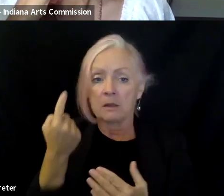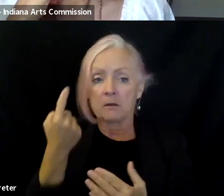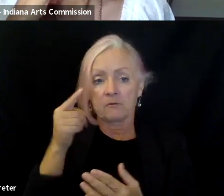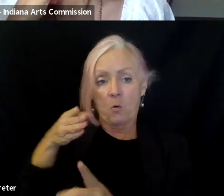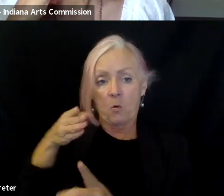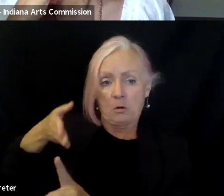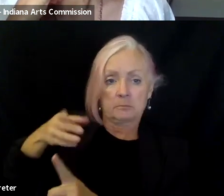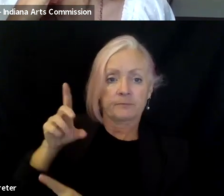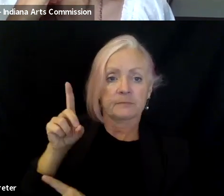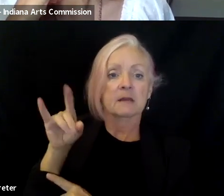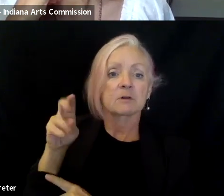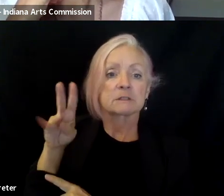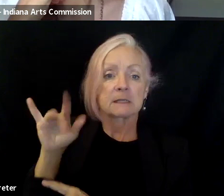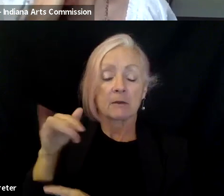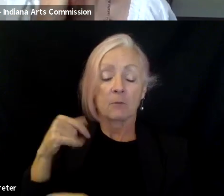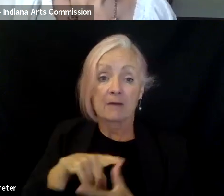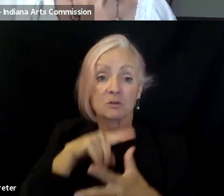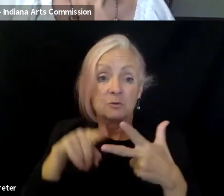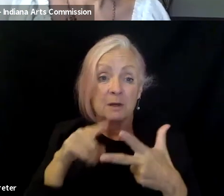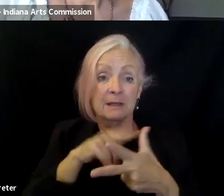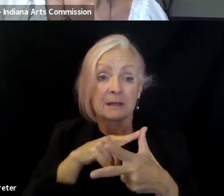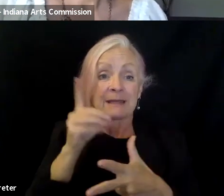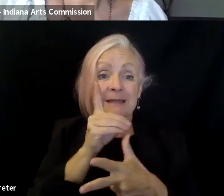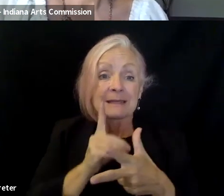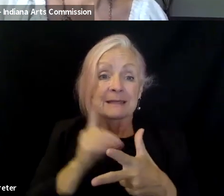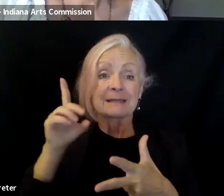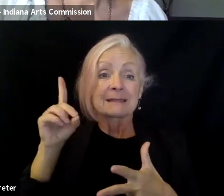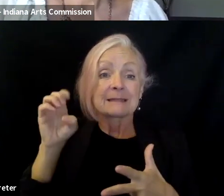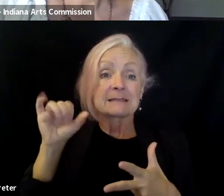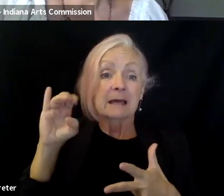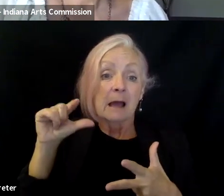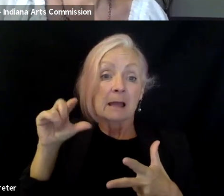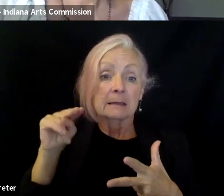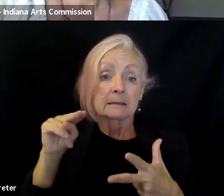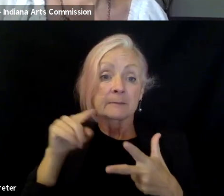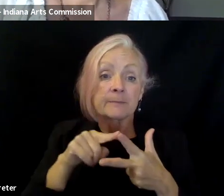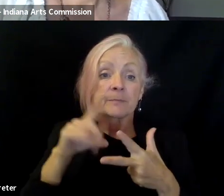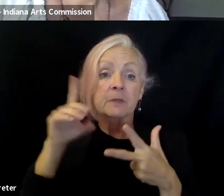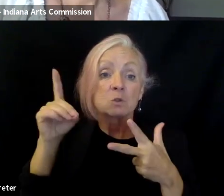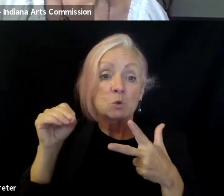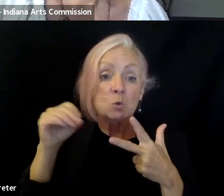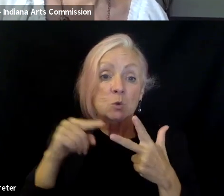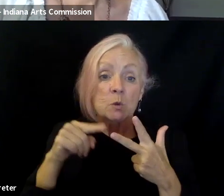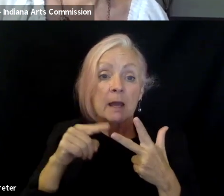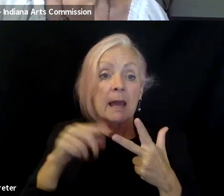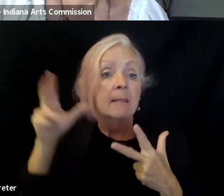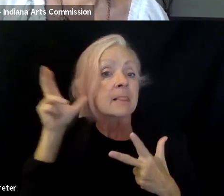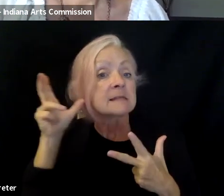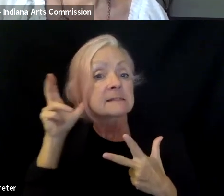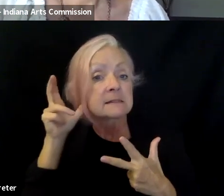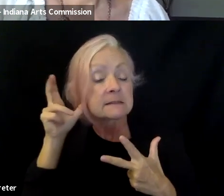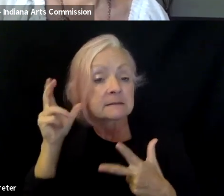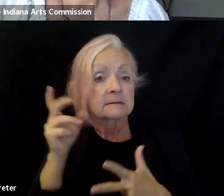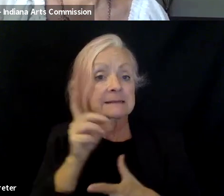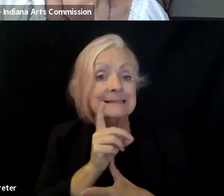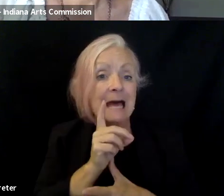and listening. And, um, a couple things I want to just hit right away is that to do, to engage